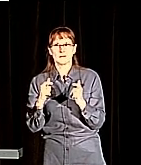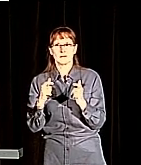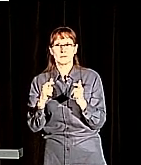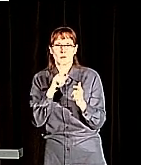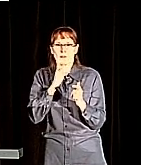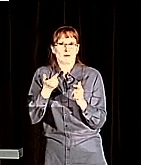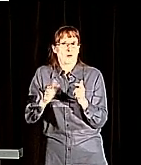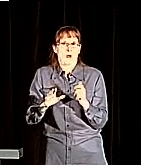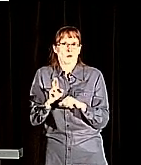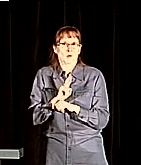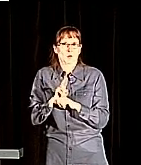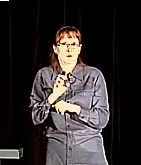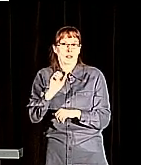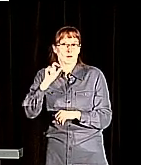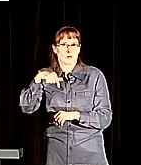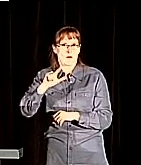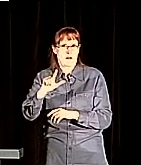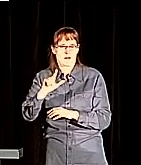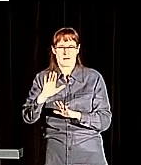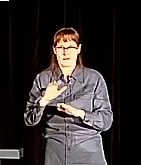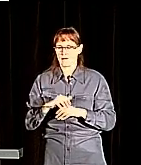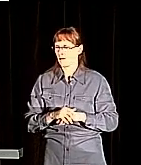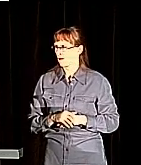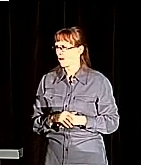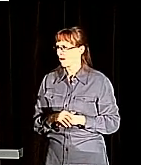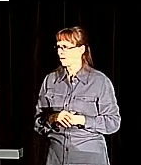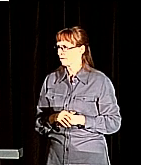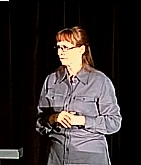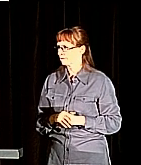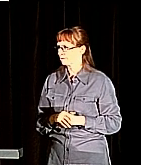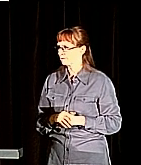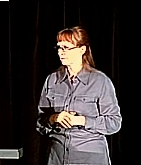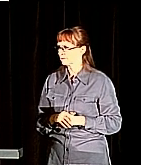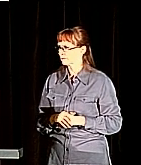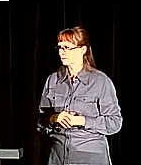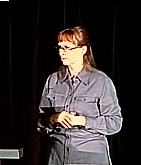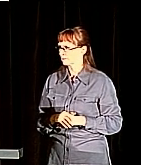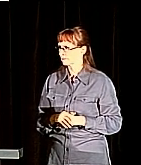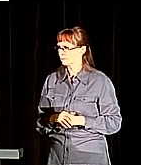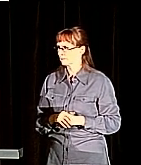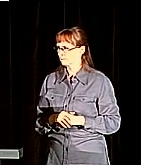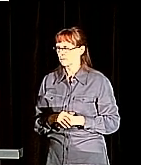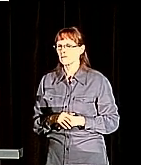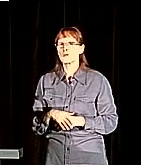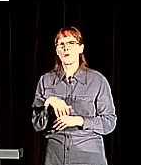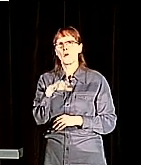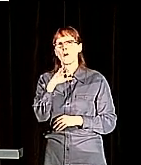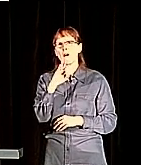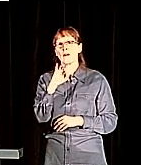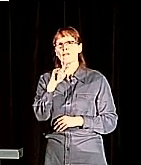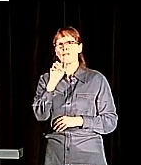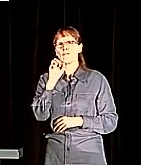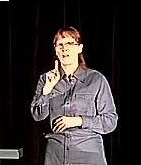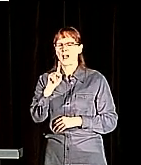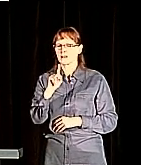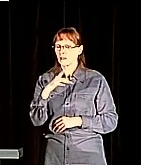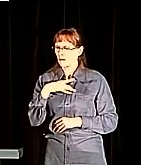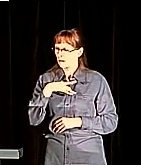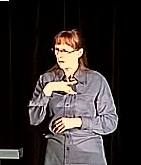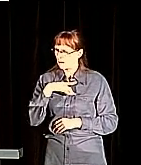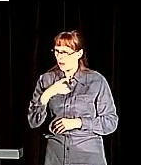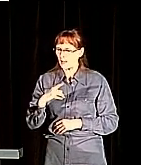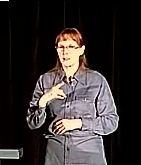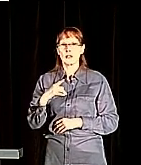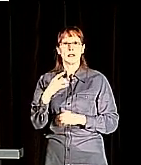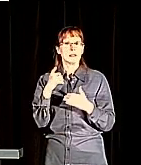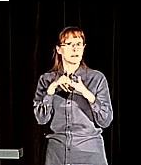Our programmers found the Flask Manager to be accessible and easy, and I'm really emphasizing the easy part here, because as I